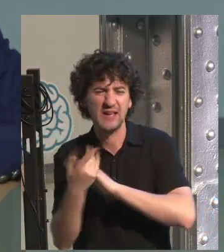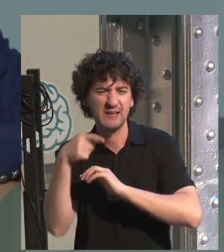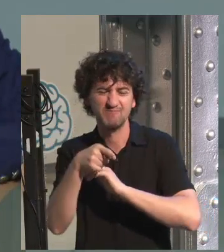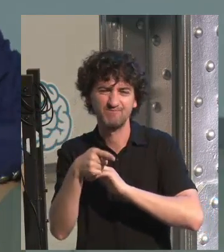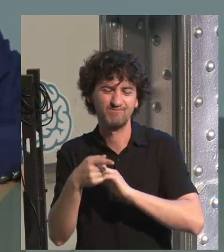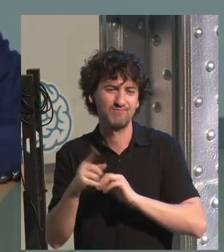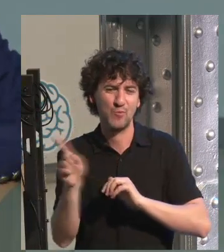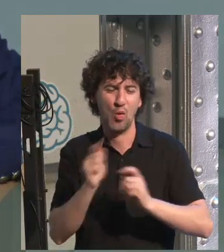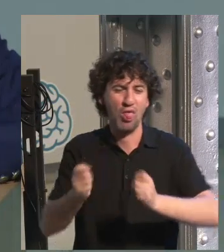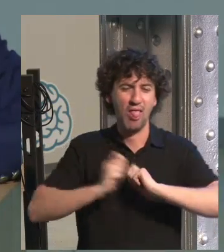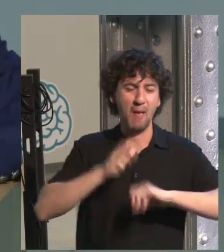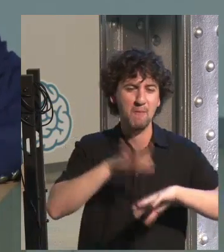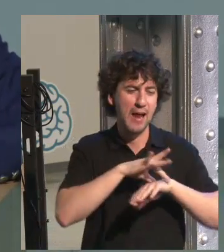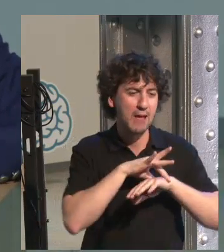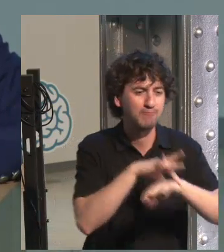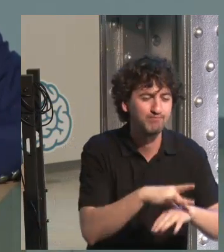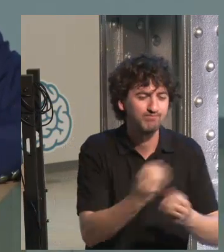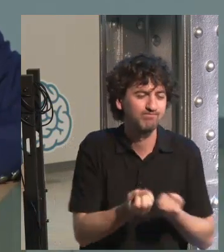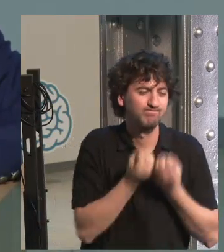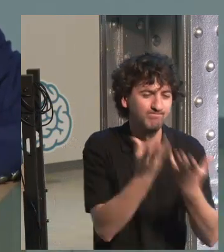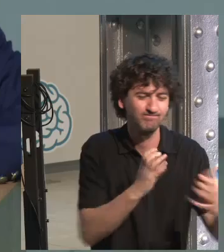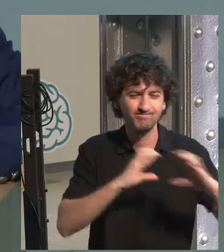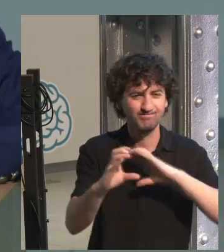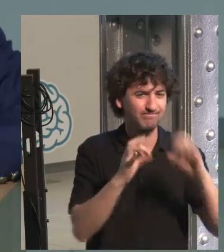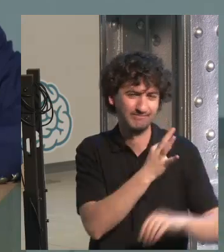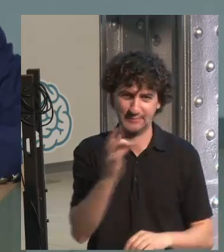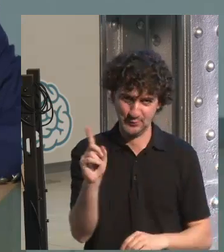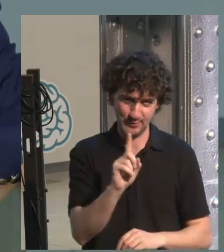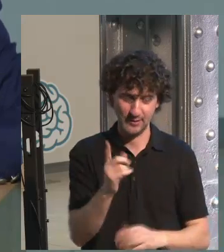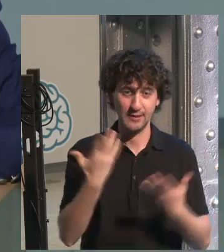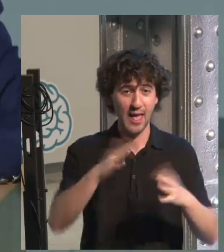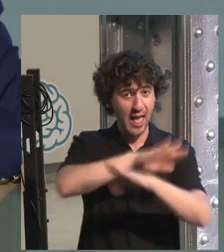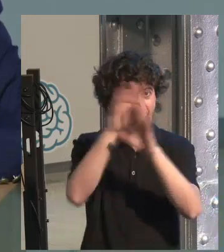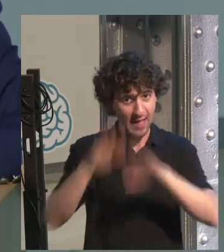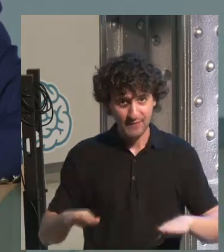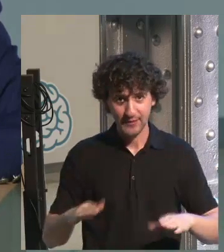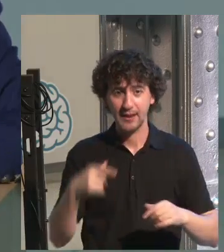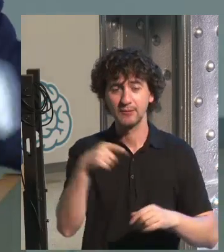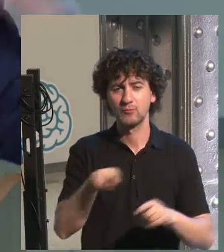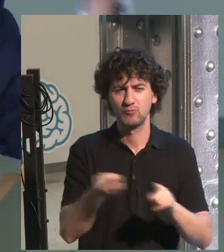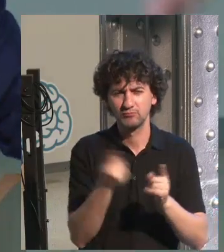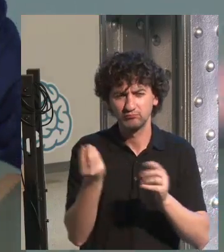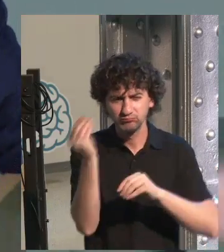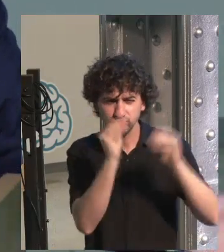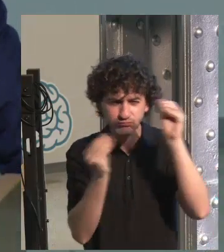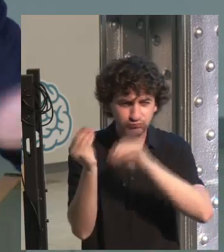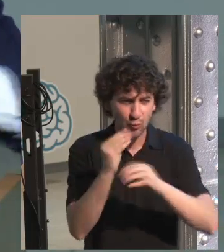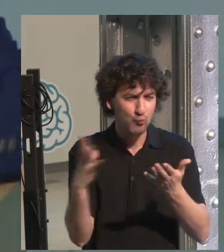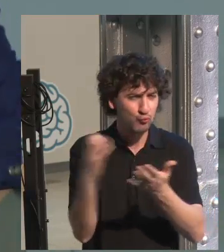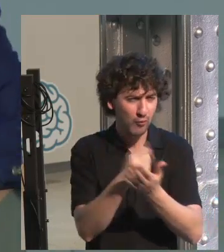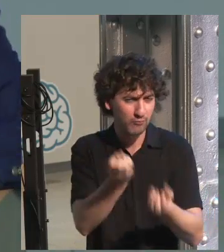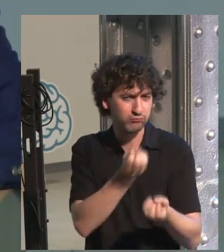phonetical skills, this is not your natural context for you to express your